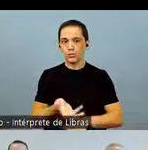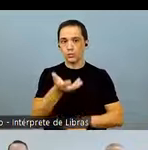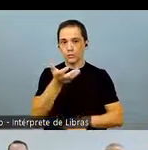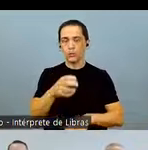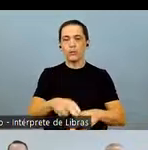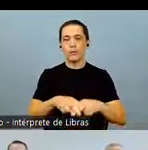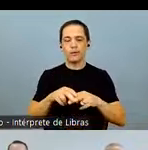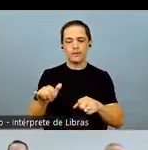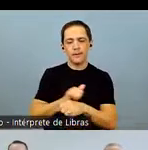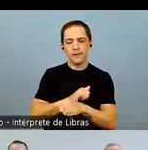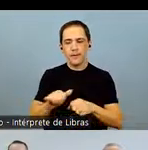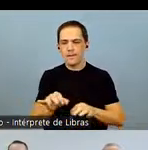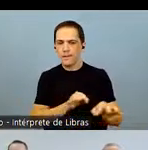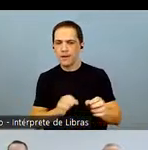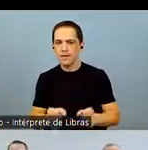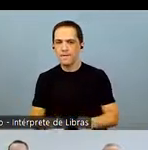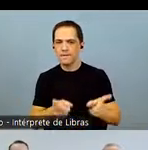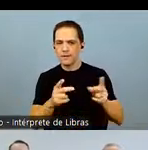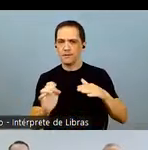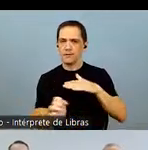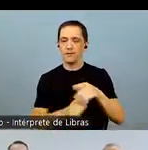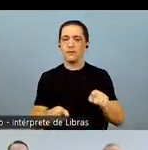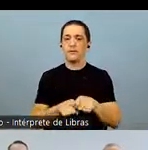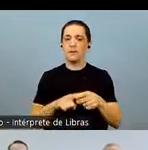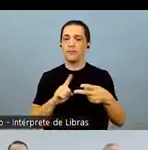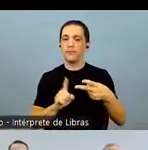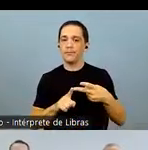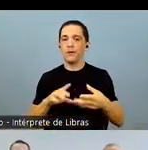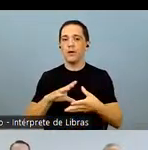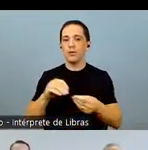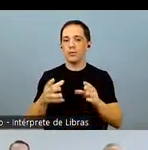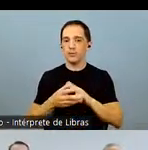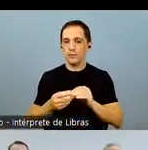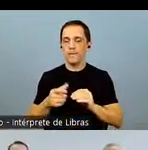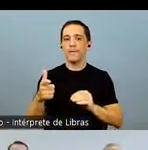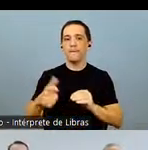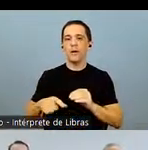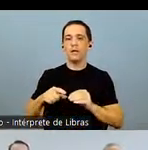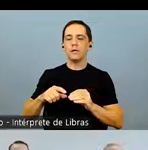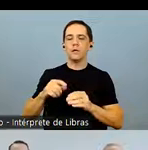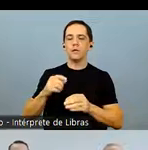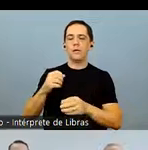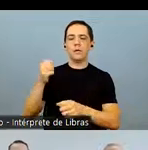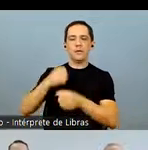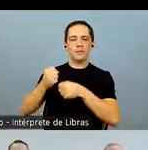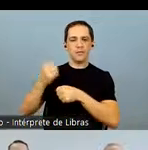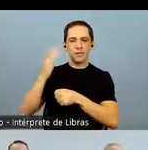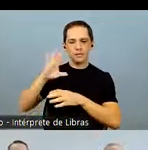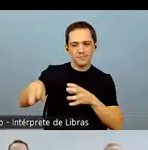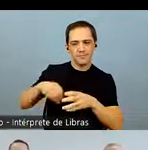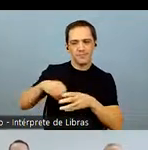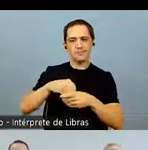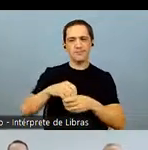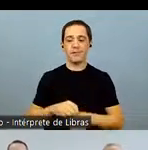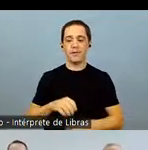highlighting soybean, which was the result of the company's sales strategy. And in the case of